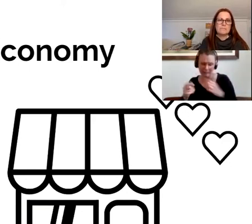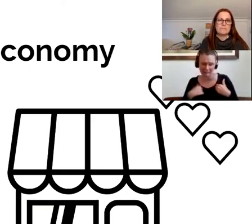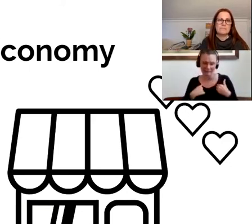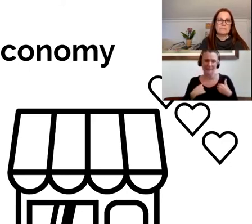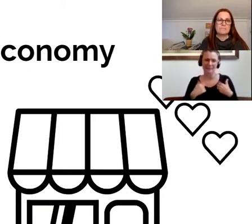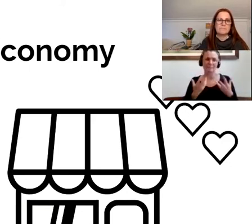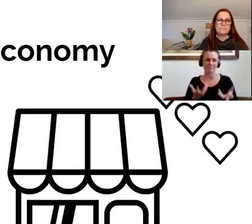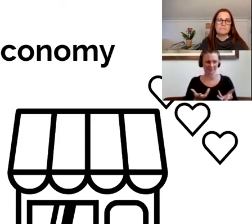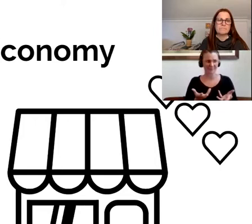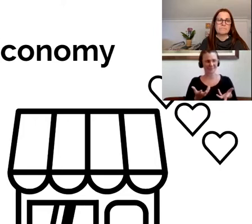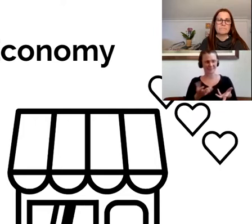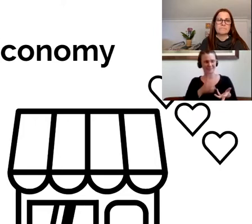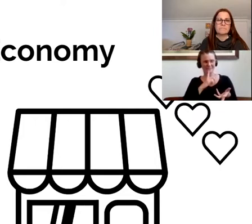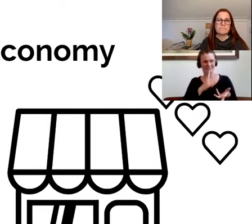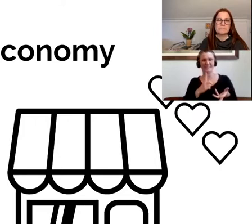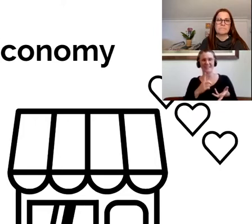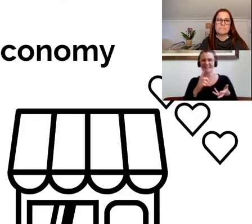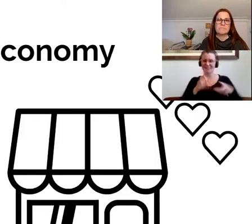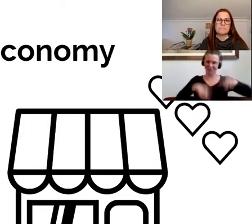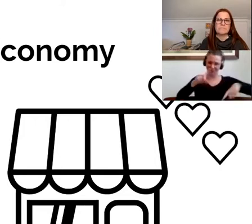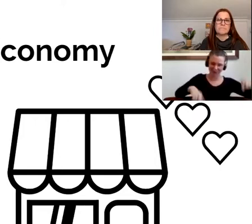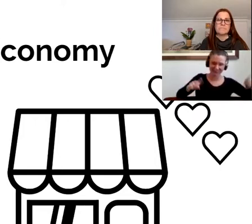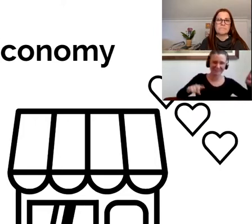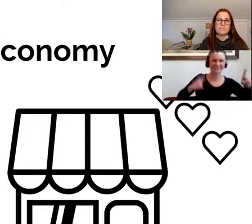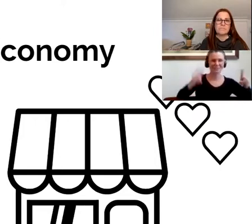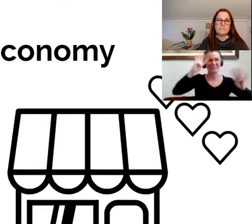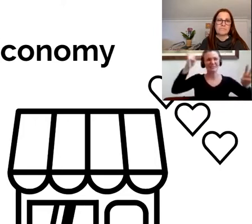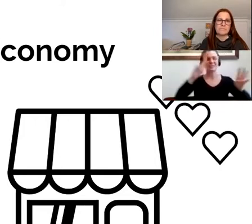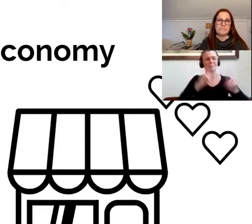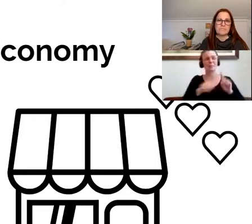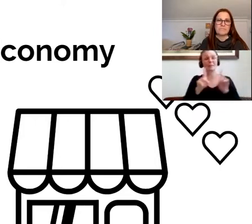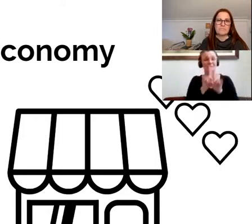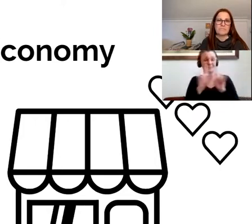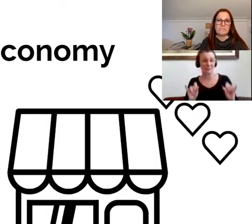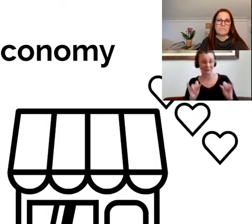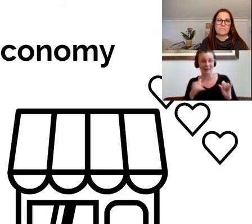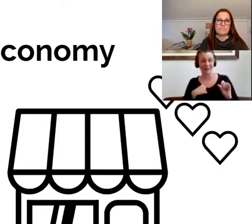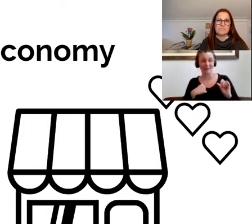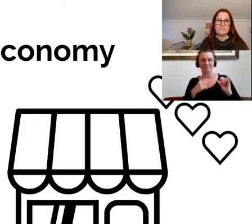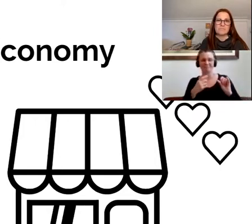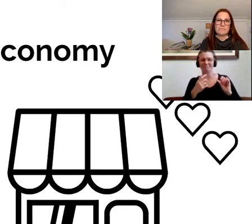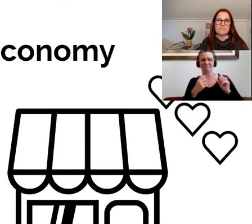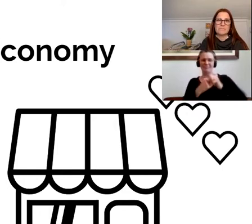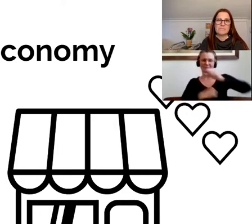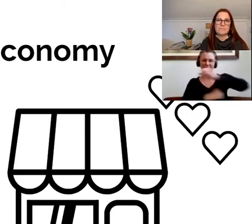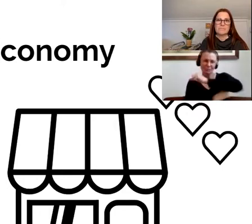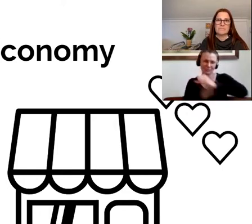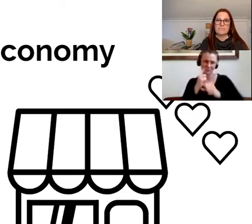speak to our diversity, originality, our creativity, but also the foundation of our local economy.